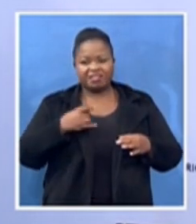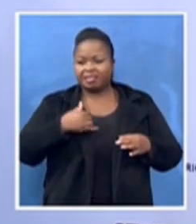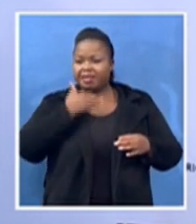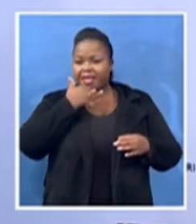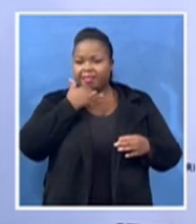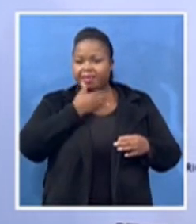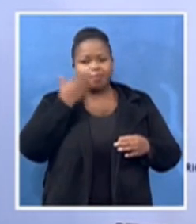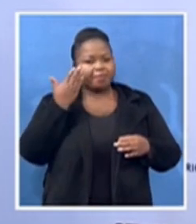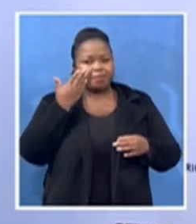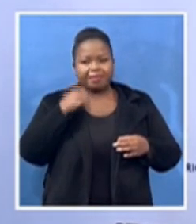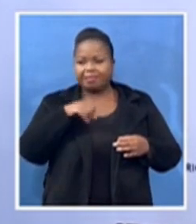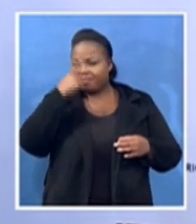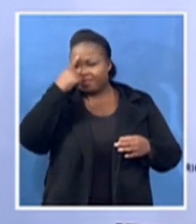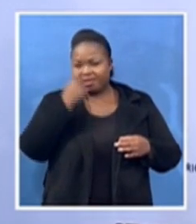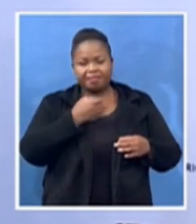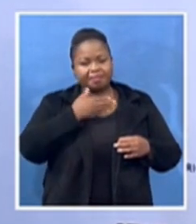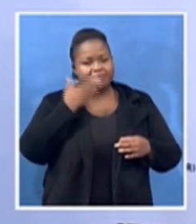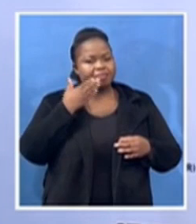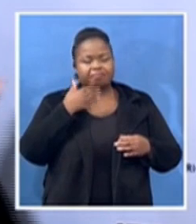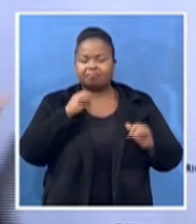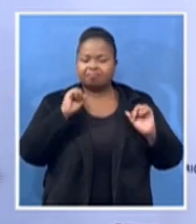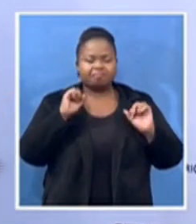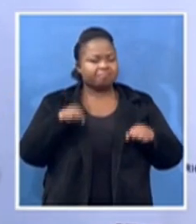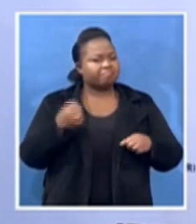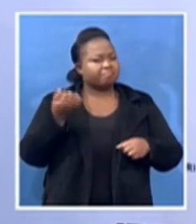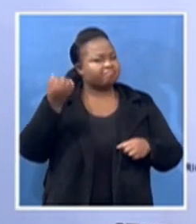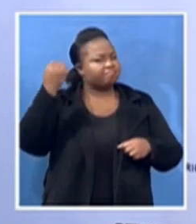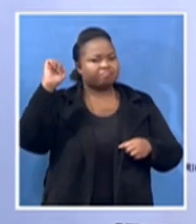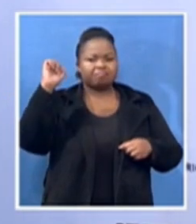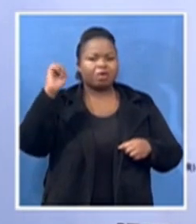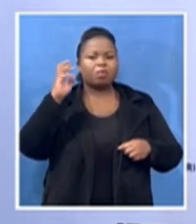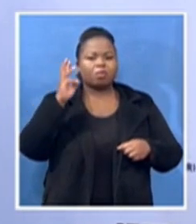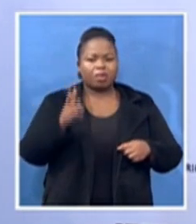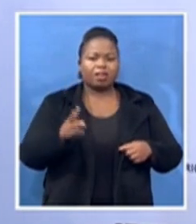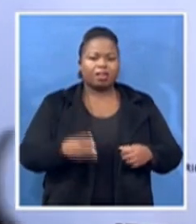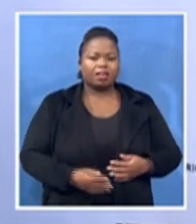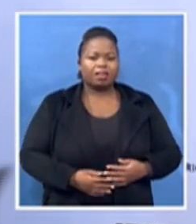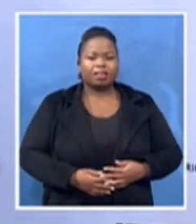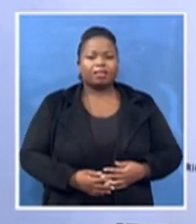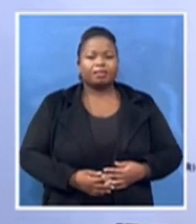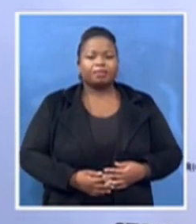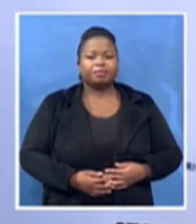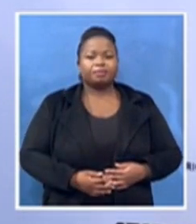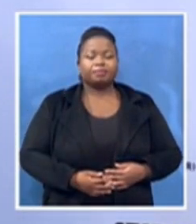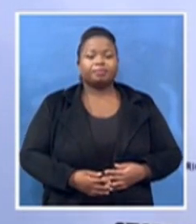When men accepted passes,